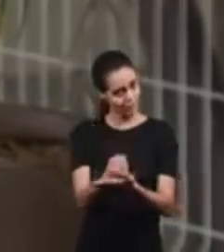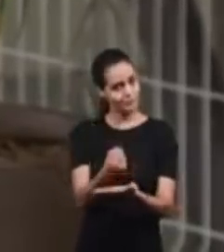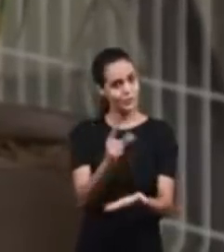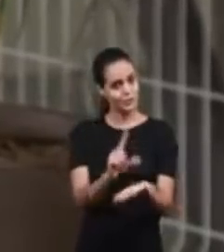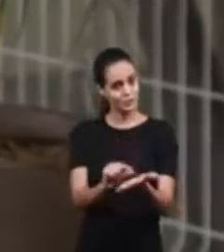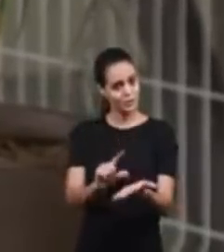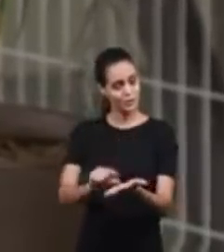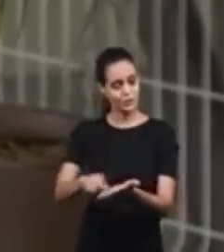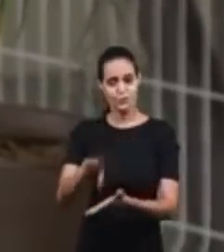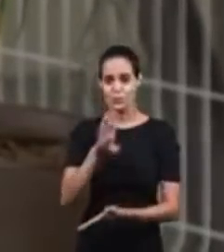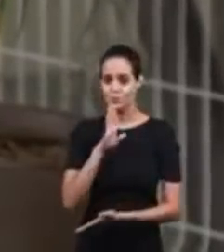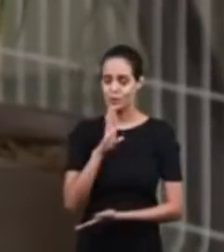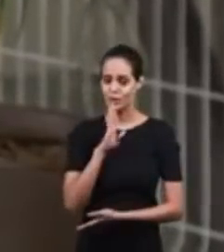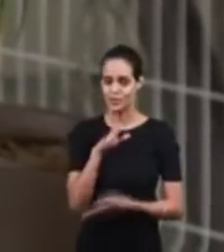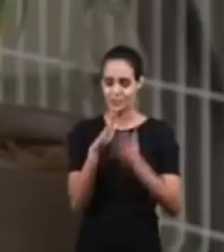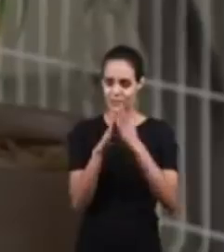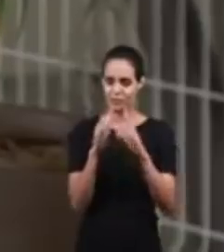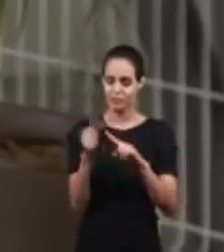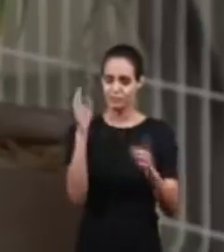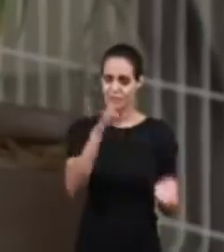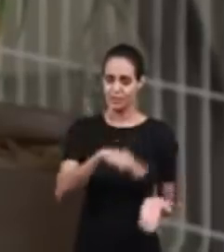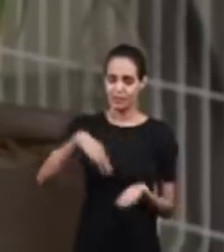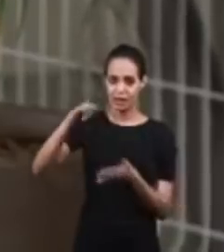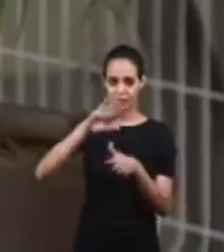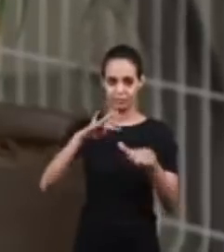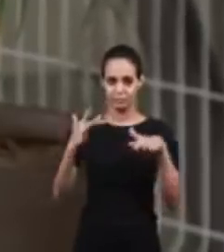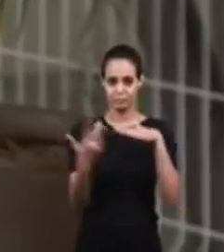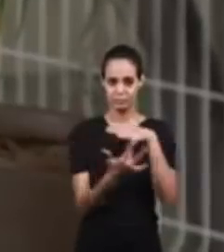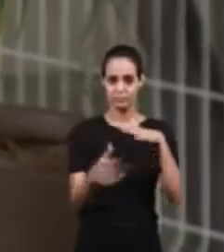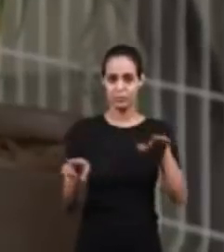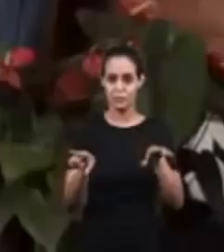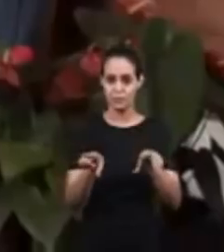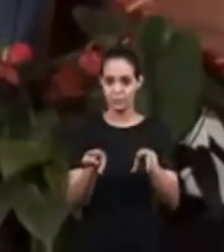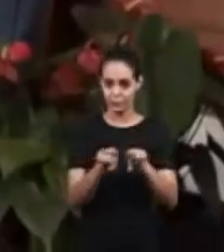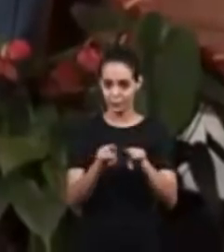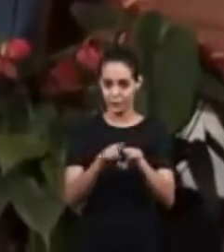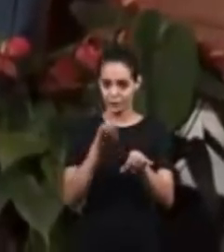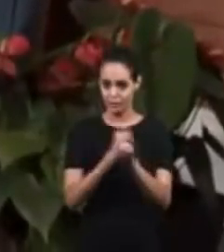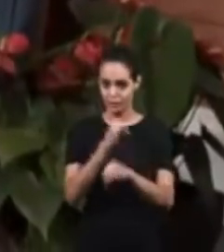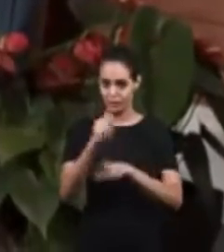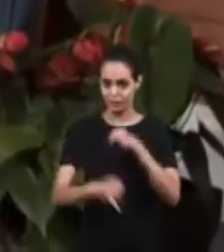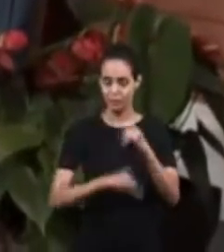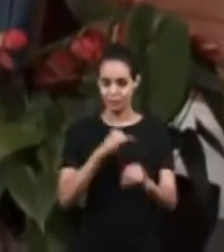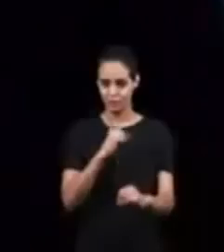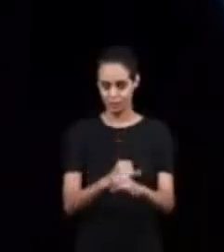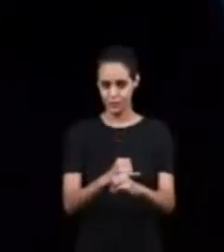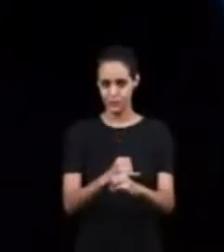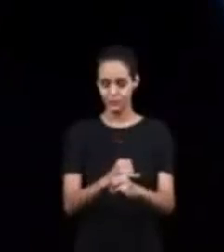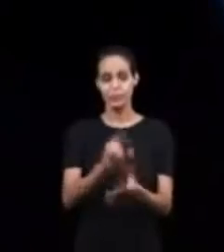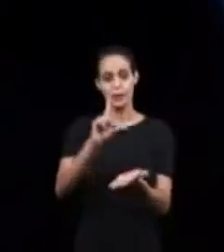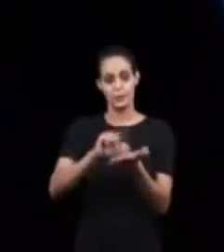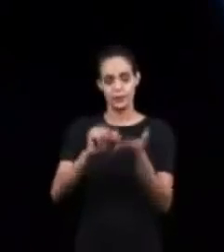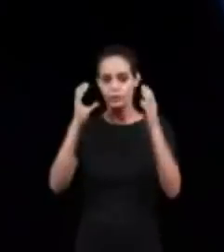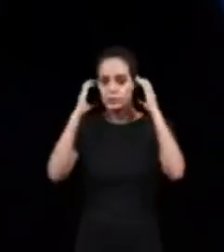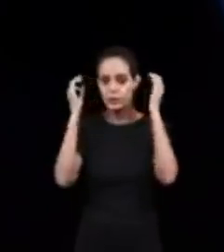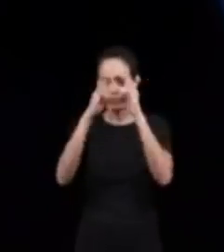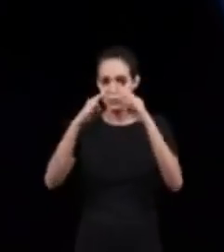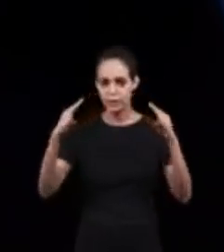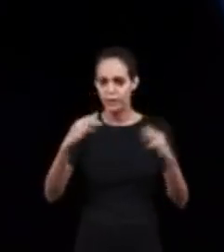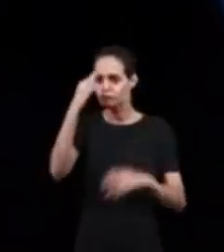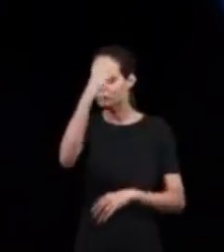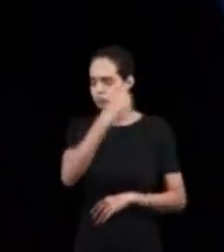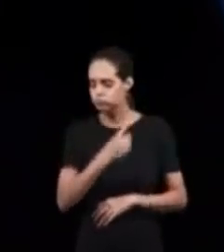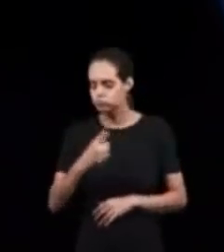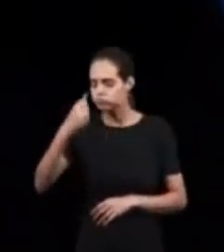the free apps And take a moment to experiment them And get to know more about us And about our digital platforms Through the